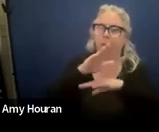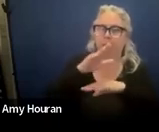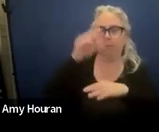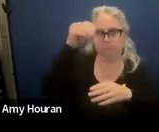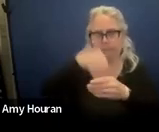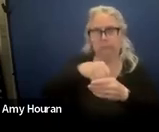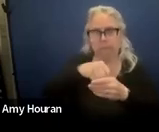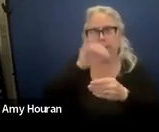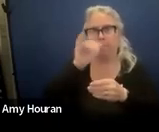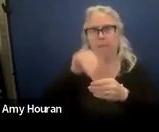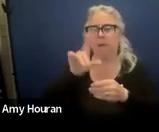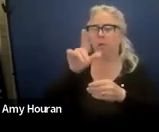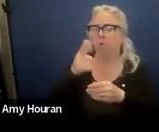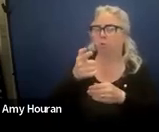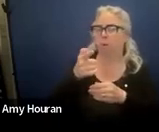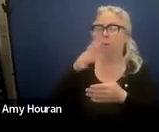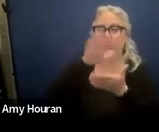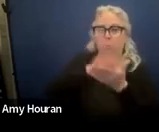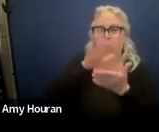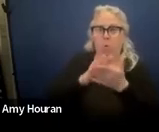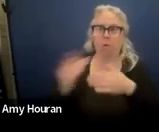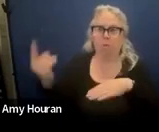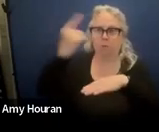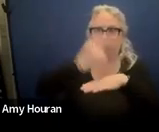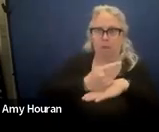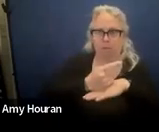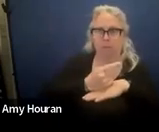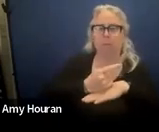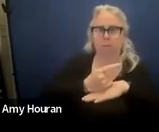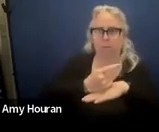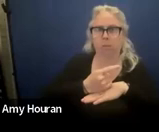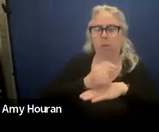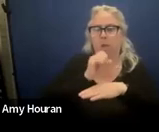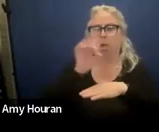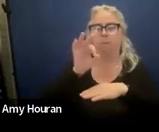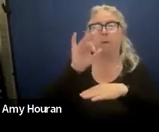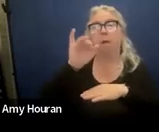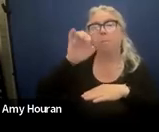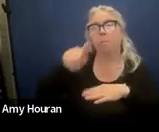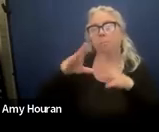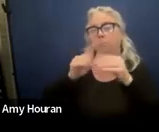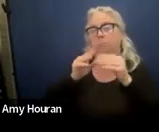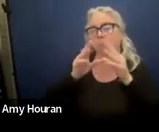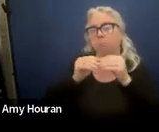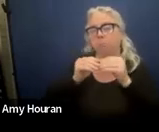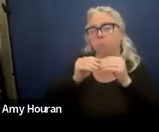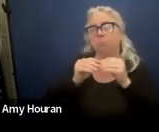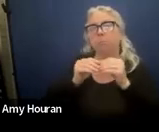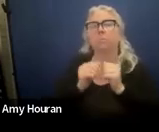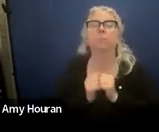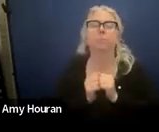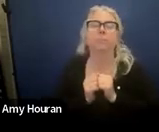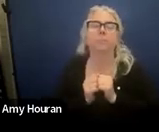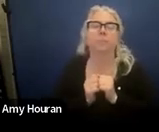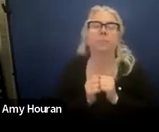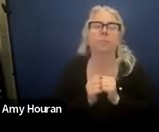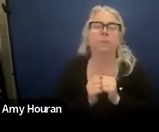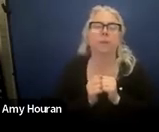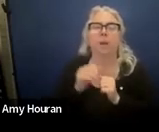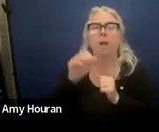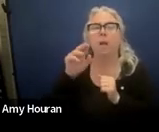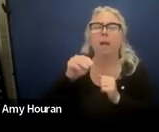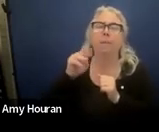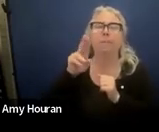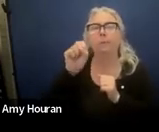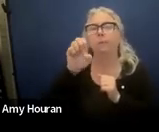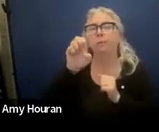that 21 school days of the iep meeting um that's taken right out of muser so there's your little muser snip